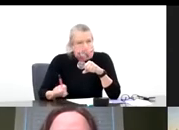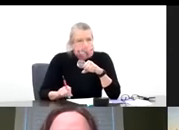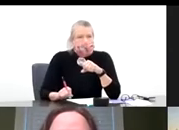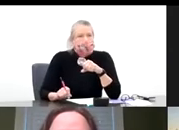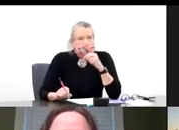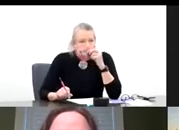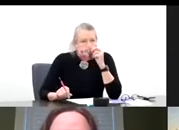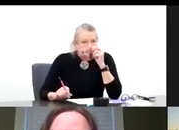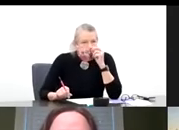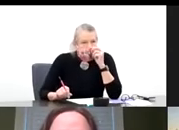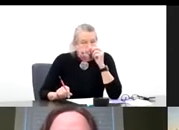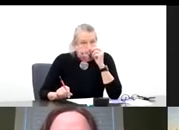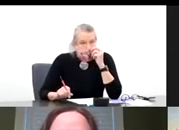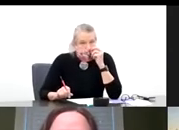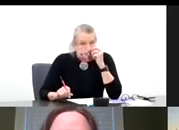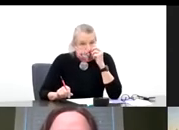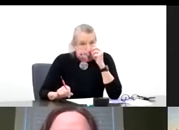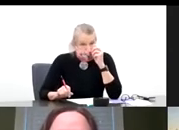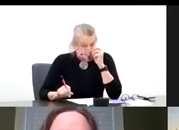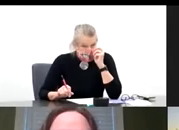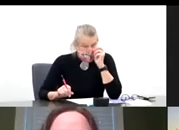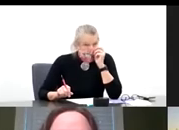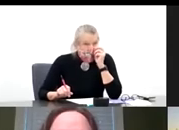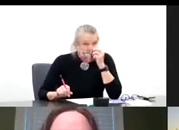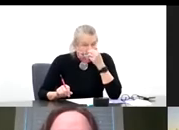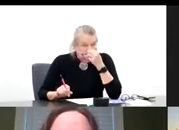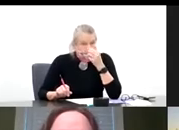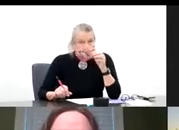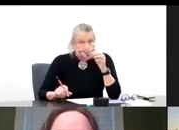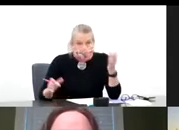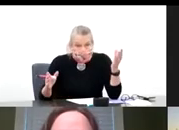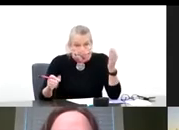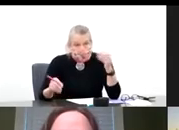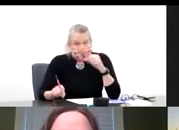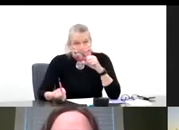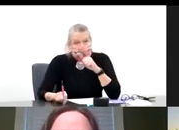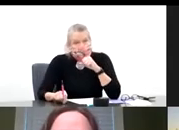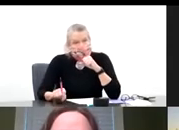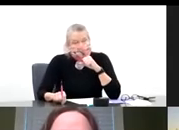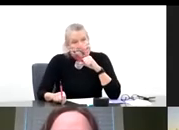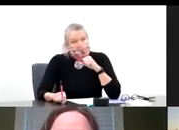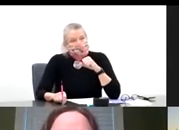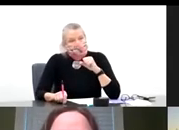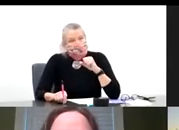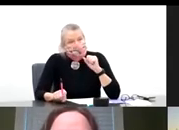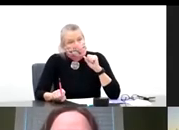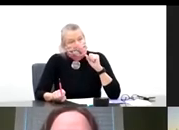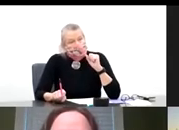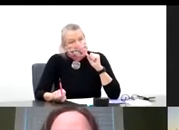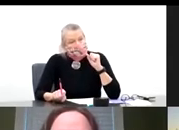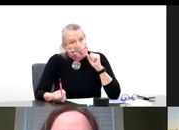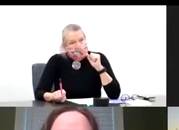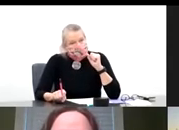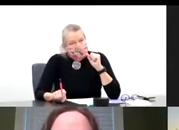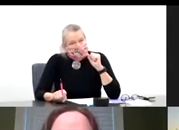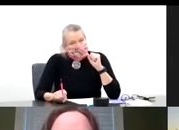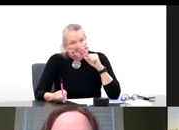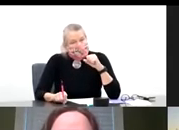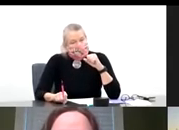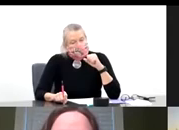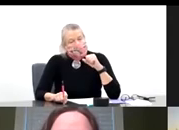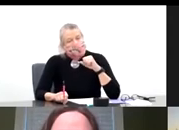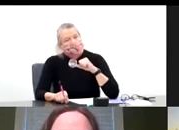And that was January 18th. And I think that his vision, you know, obviously was borne out.